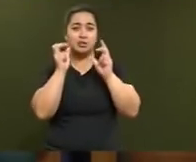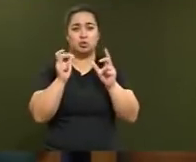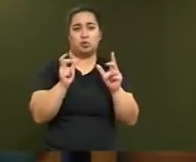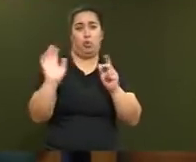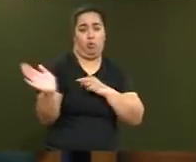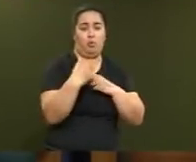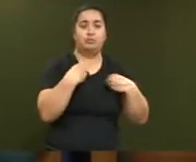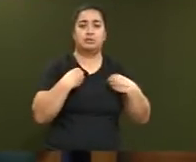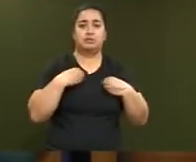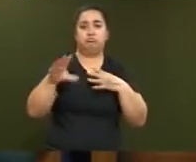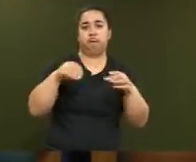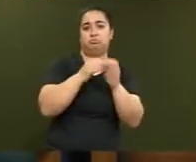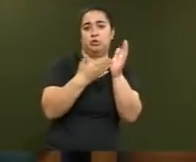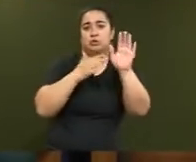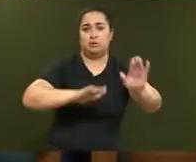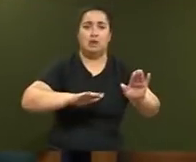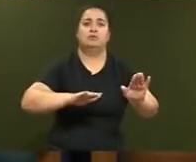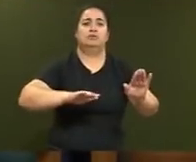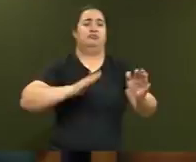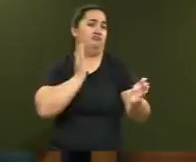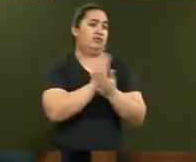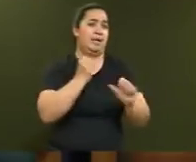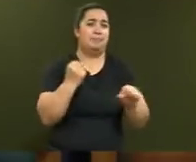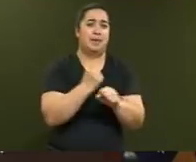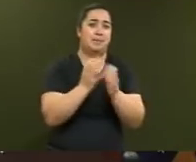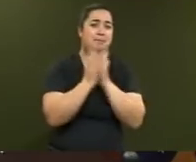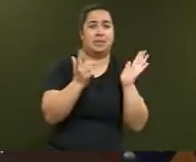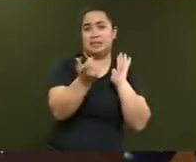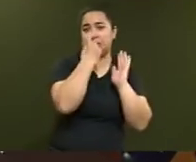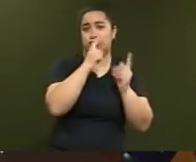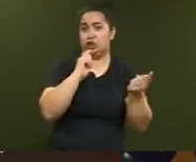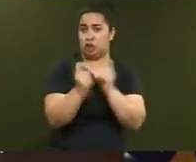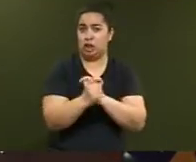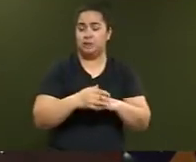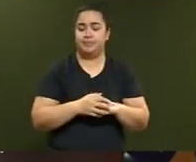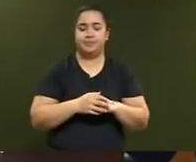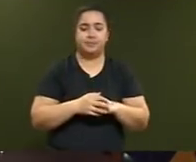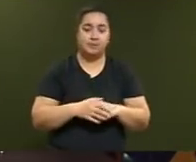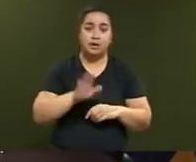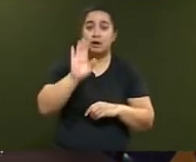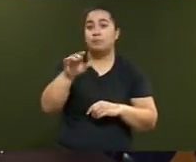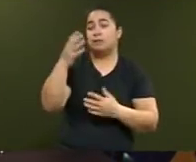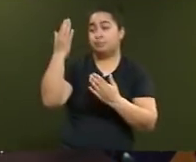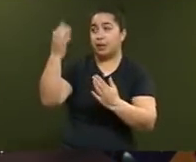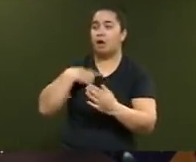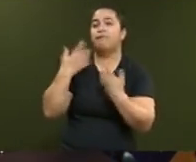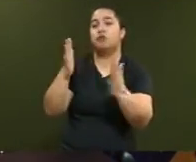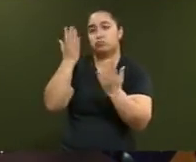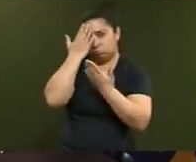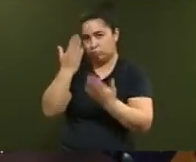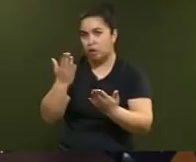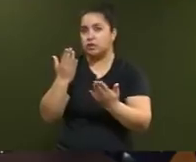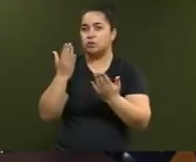around New Zealand and make some serious changes? Mr Speaker, as I've said, I've acknowledged every single economic